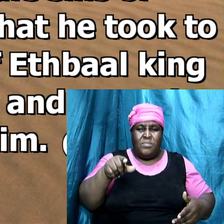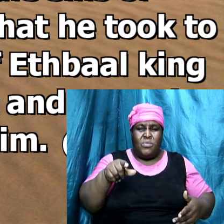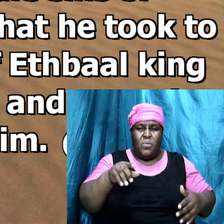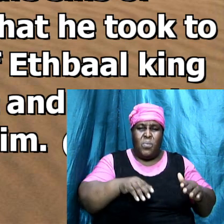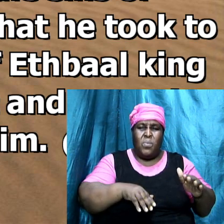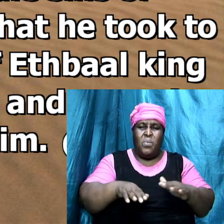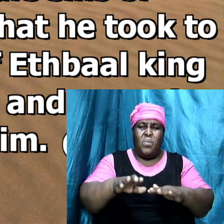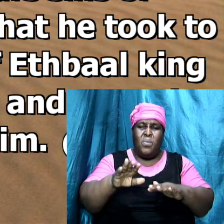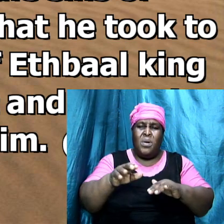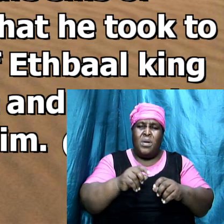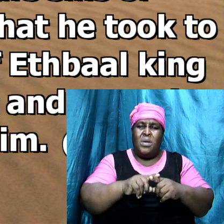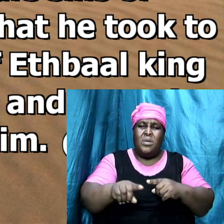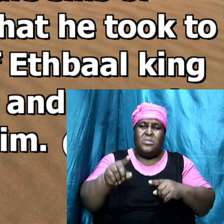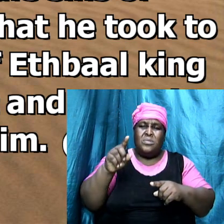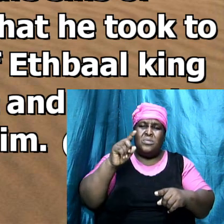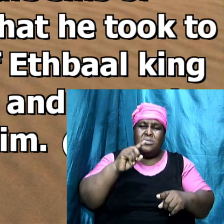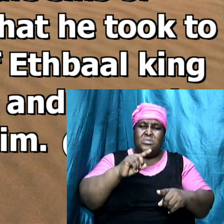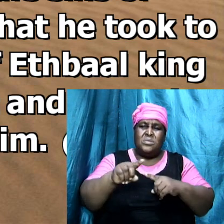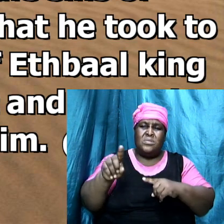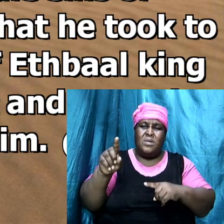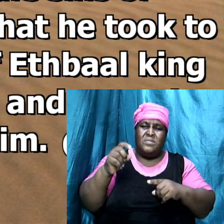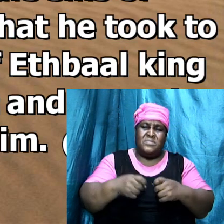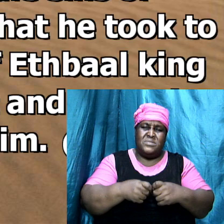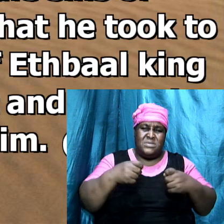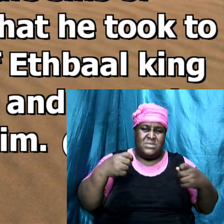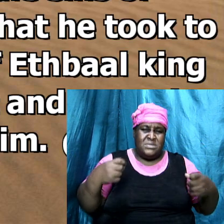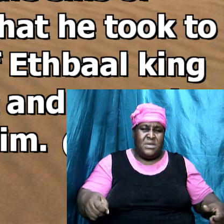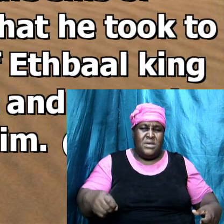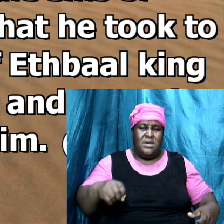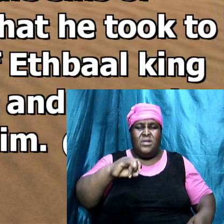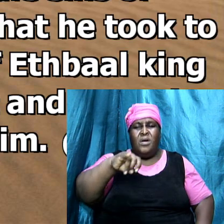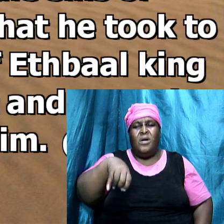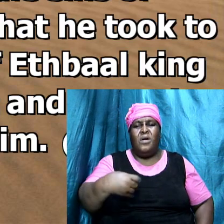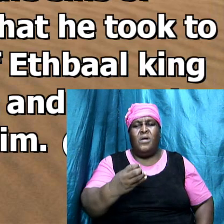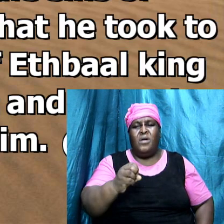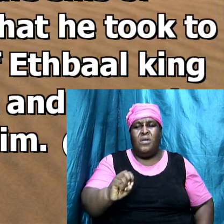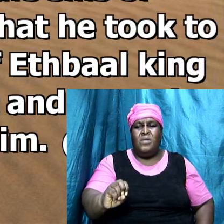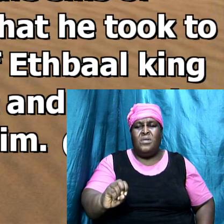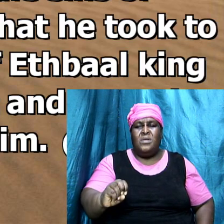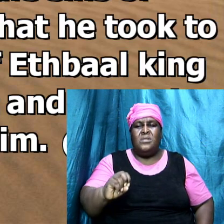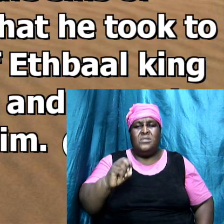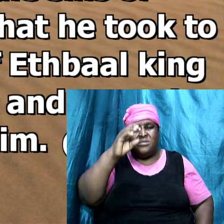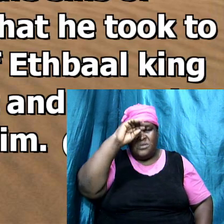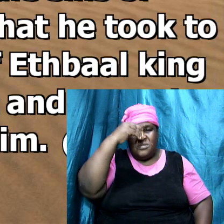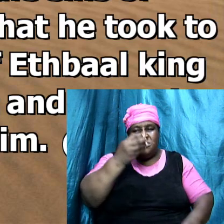for him to walk in the sins of Jeroboam the son of Nebat